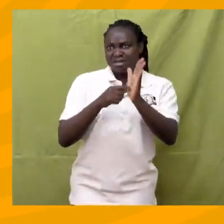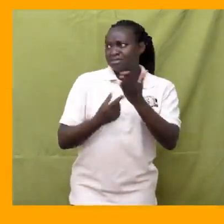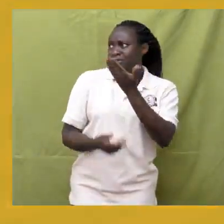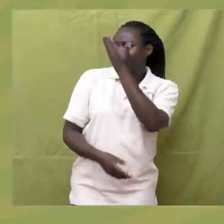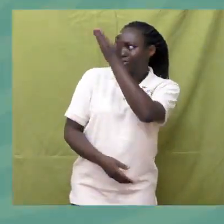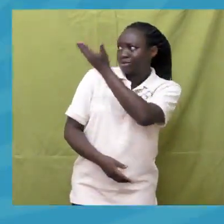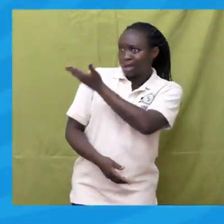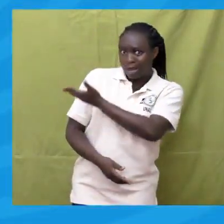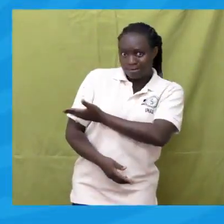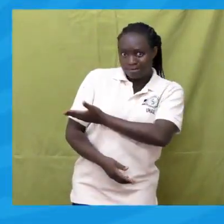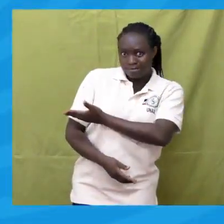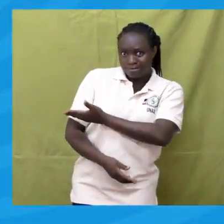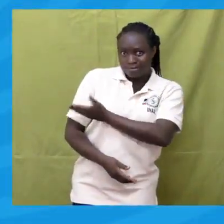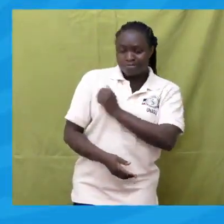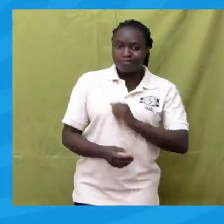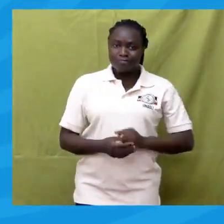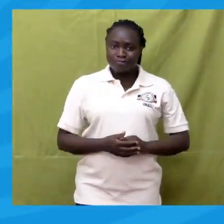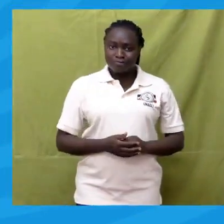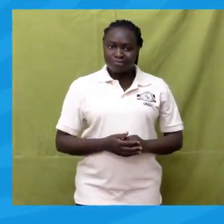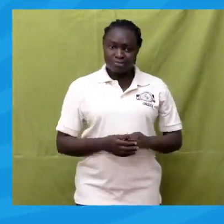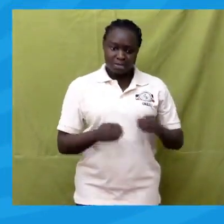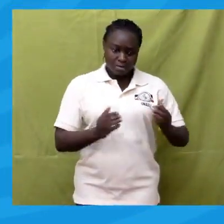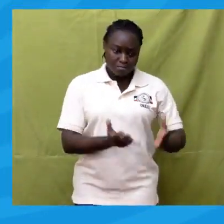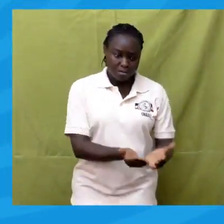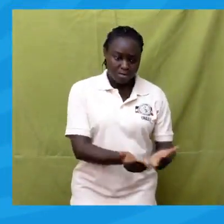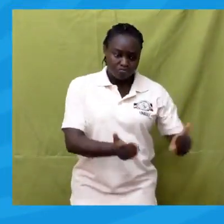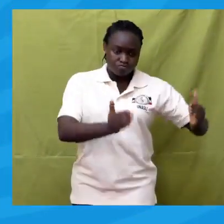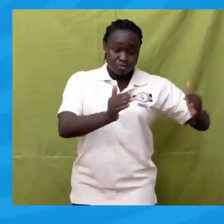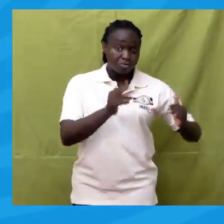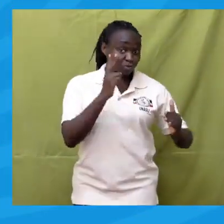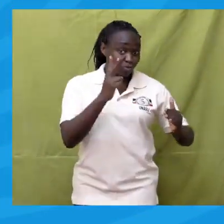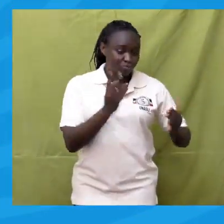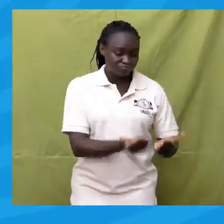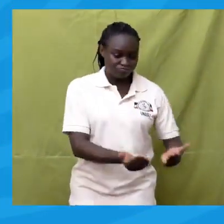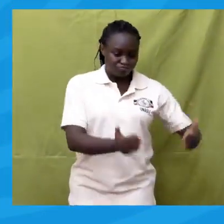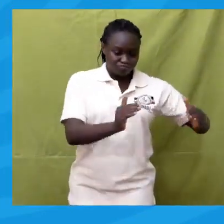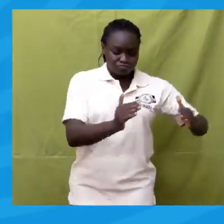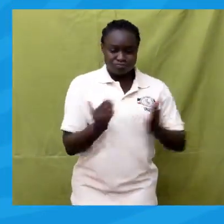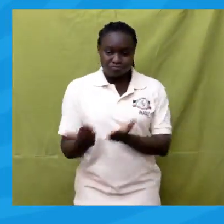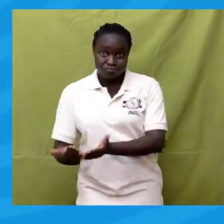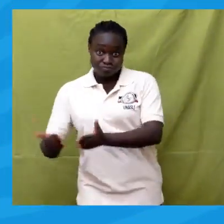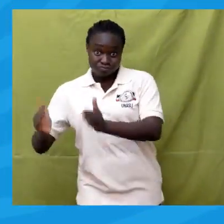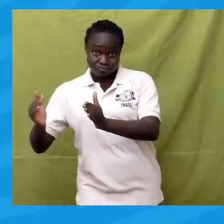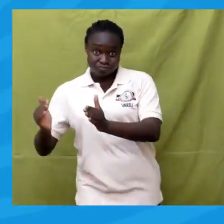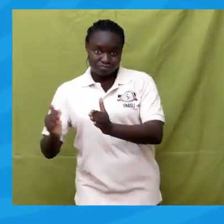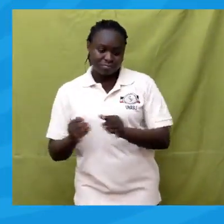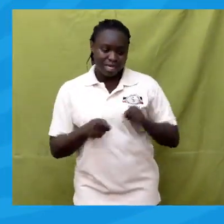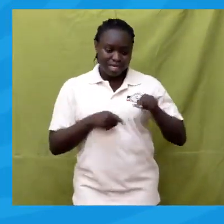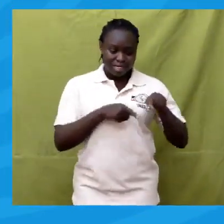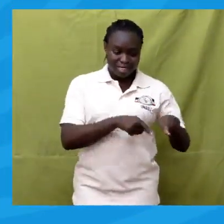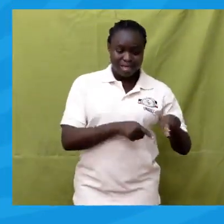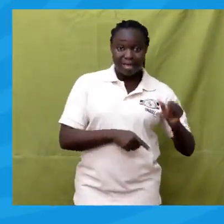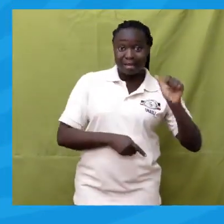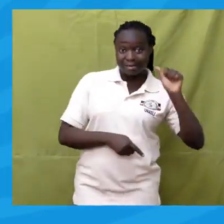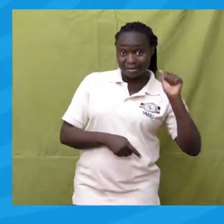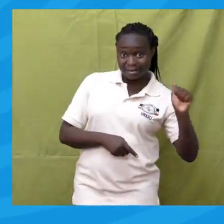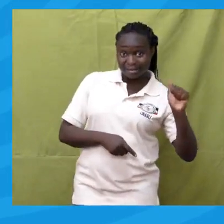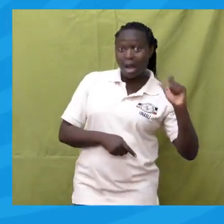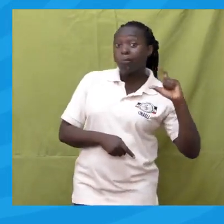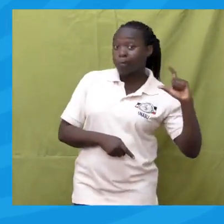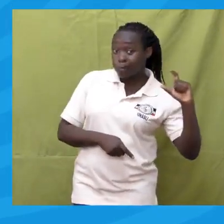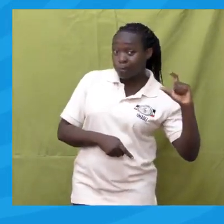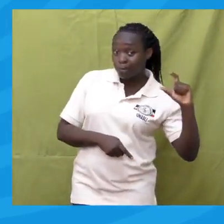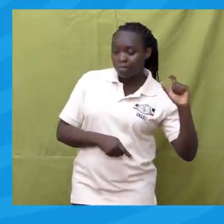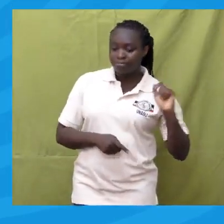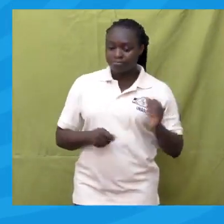Get two baskets. Call one basket A and the other